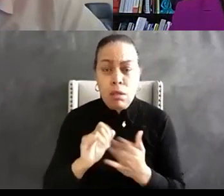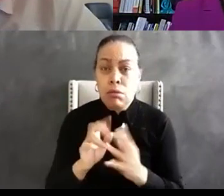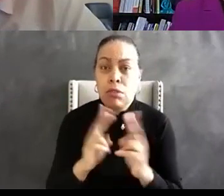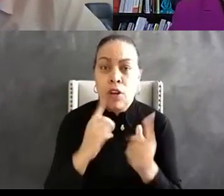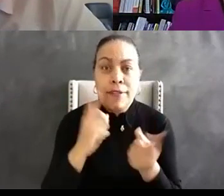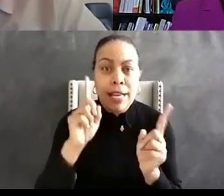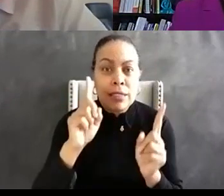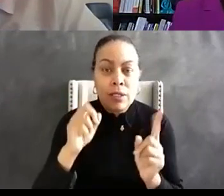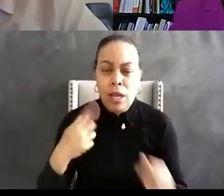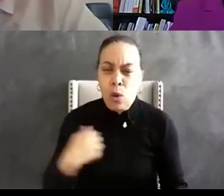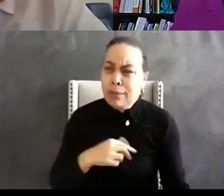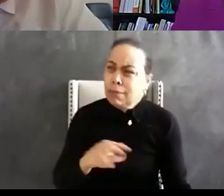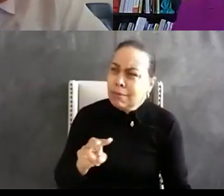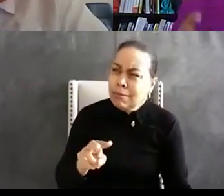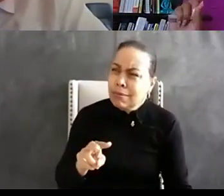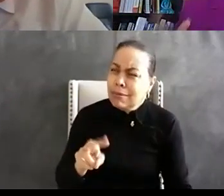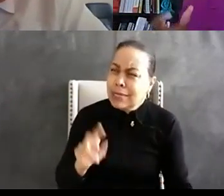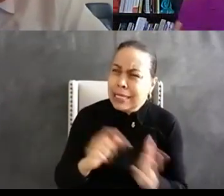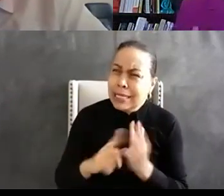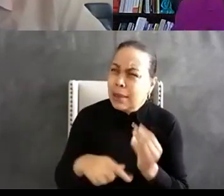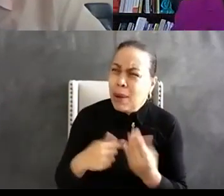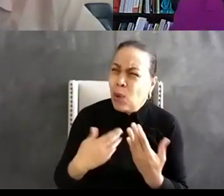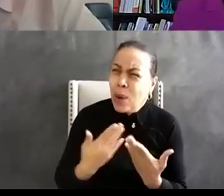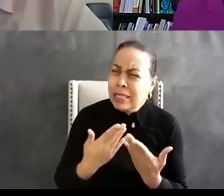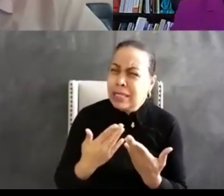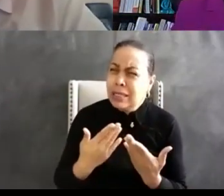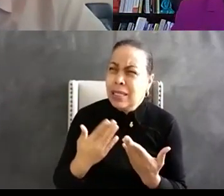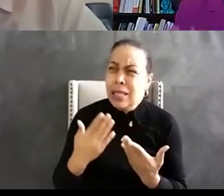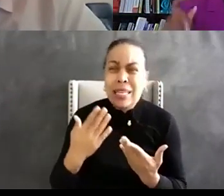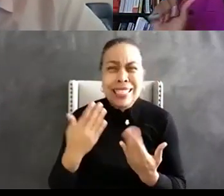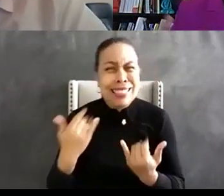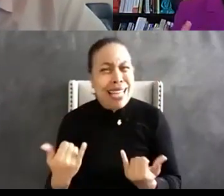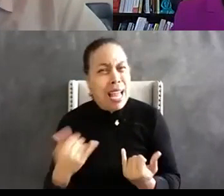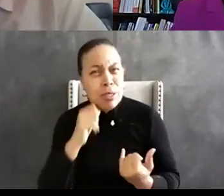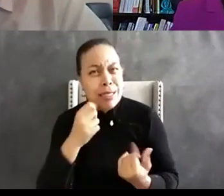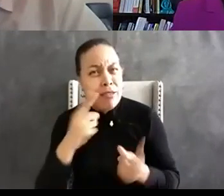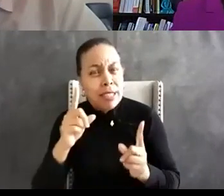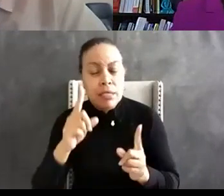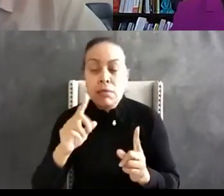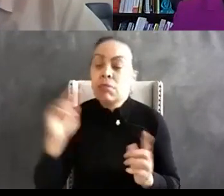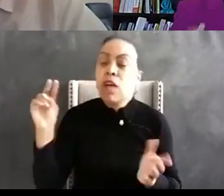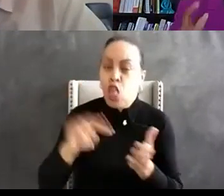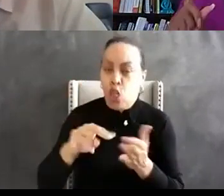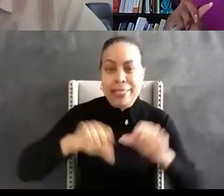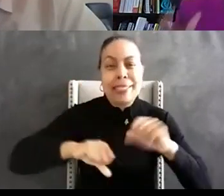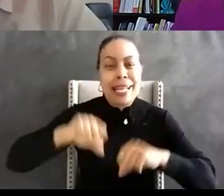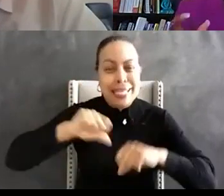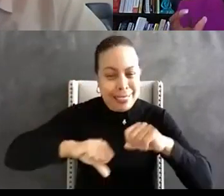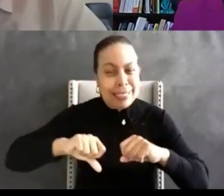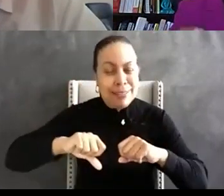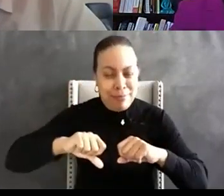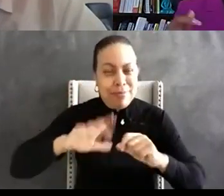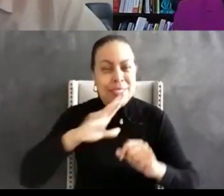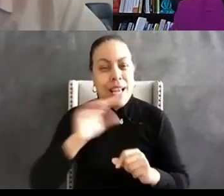sat there and shook our heads like what is this about but I think what's different here is if you talk about the science that supports it but also